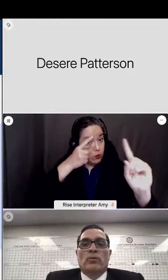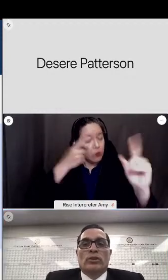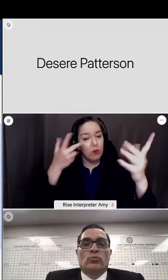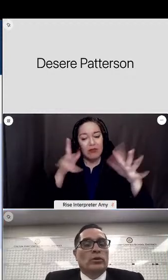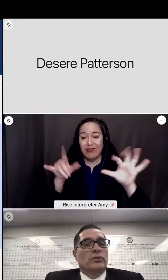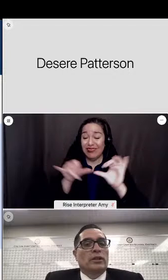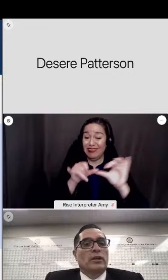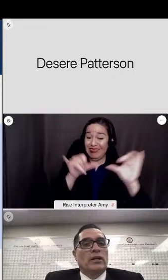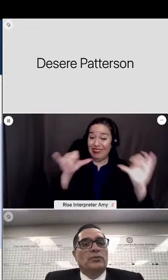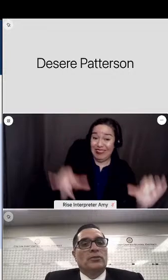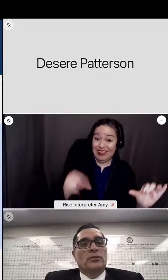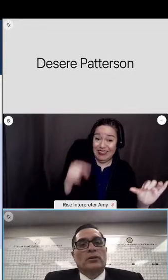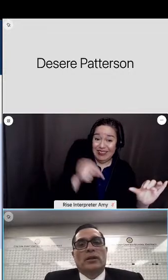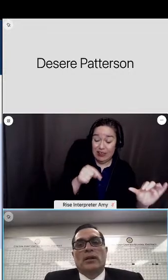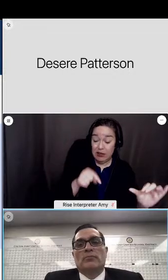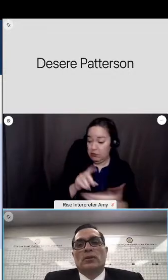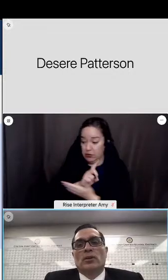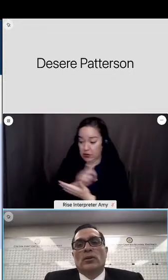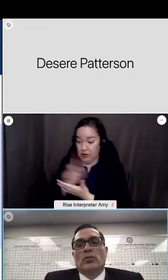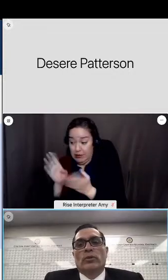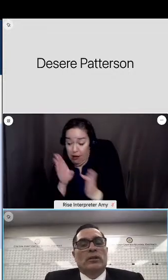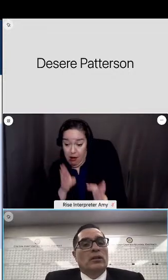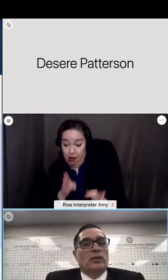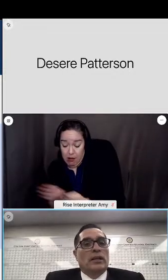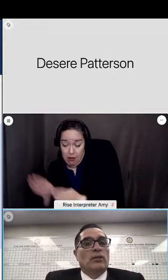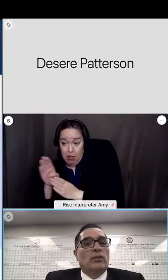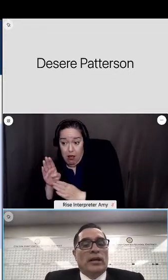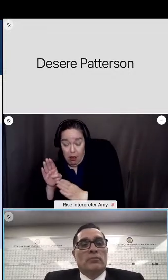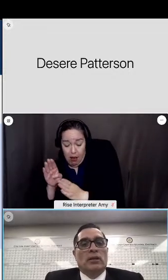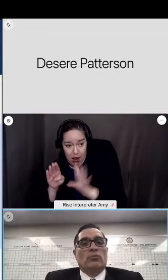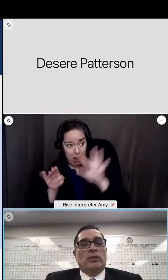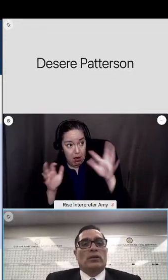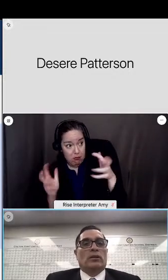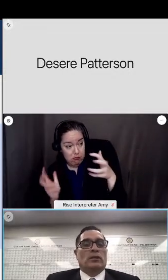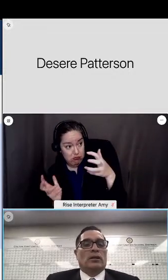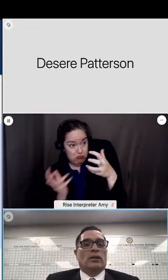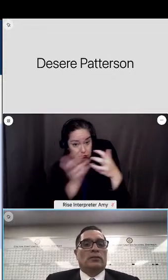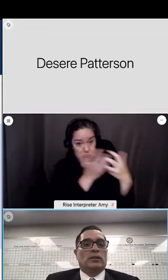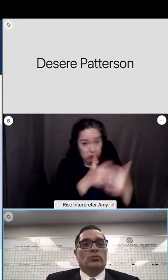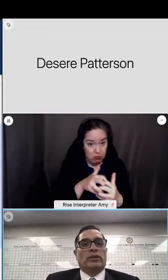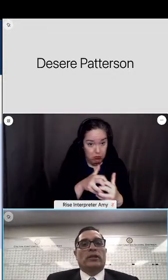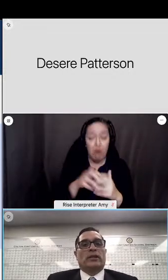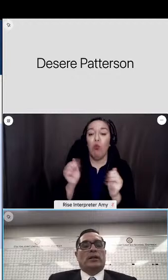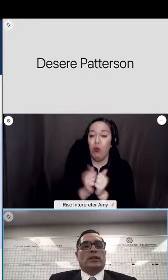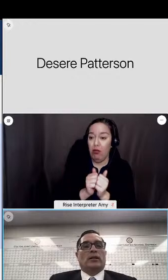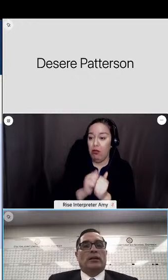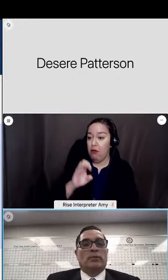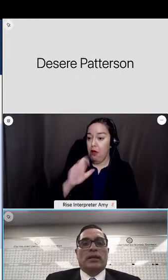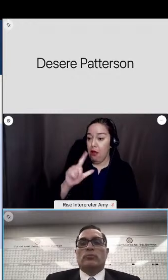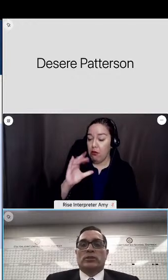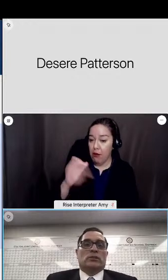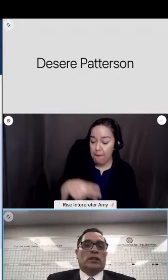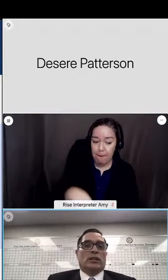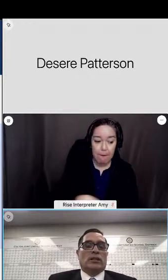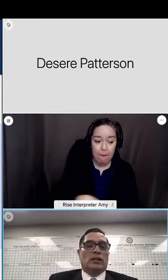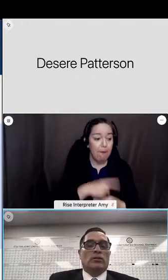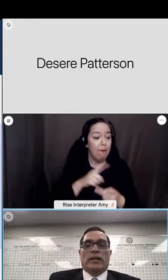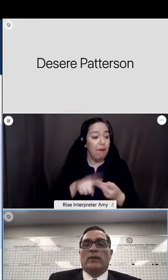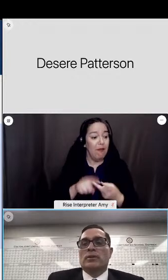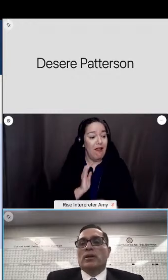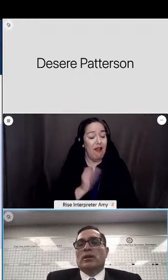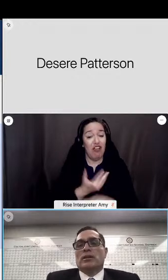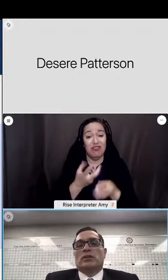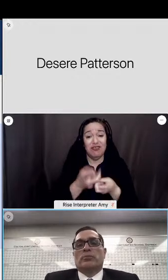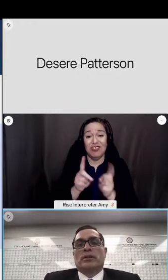which works in concert uh with the lcap and with our uh district uh la plan which is the